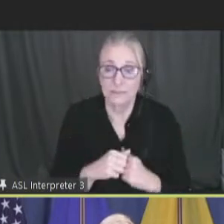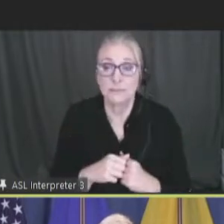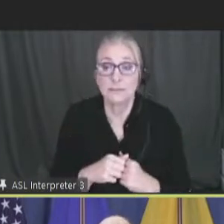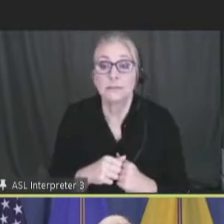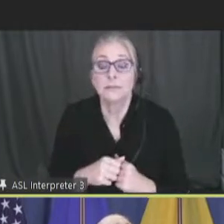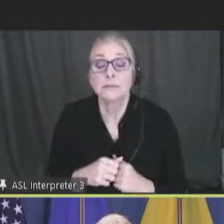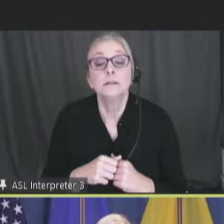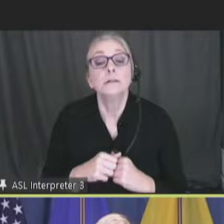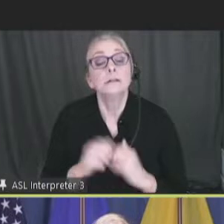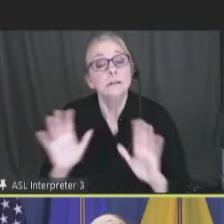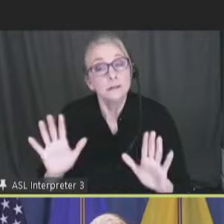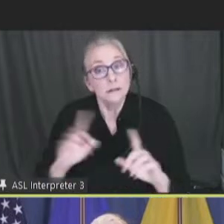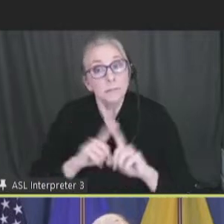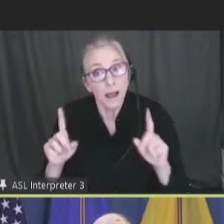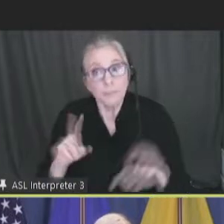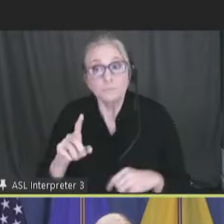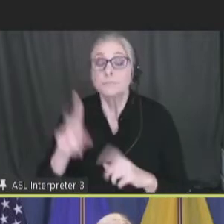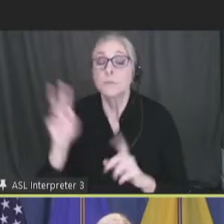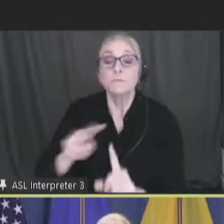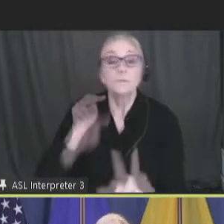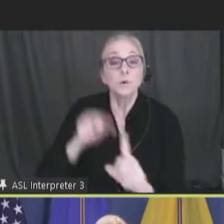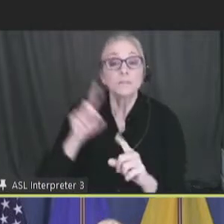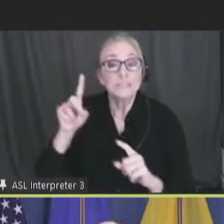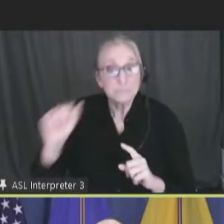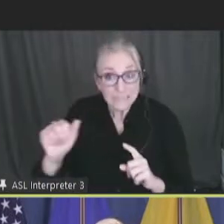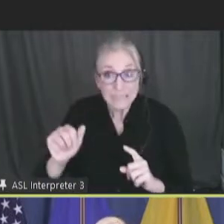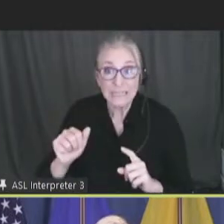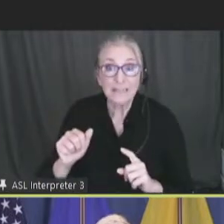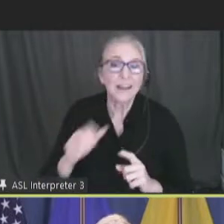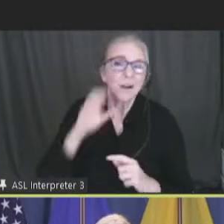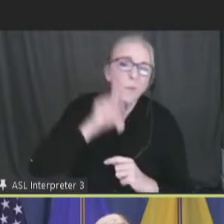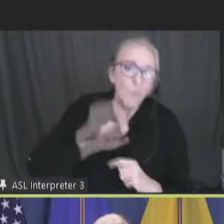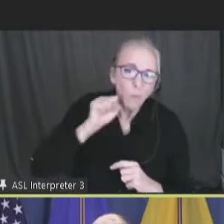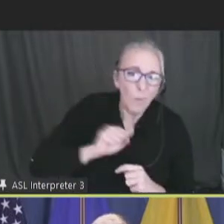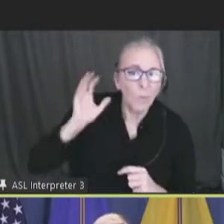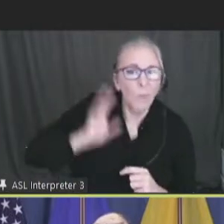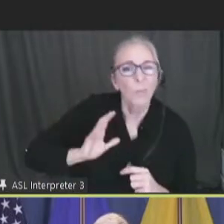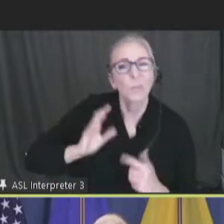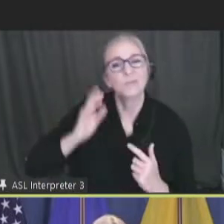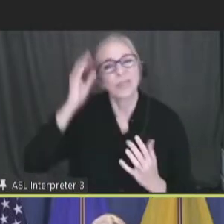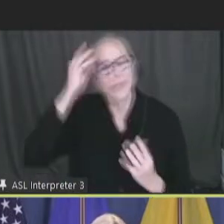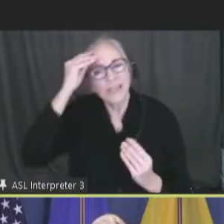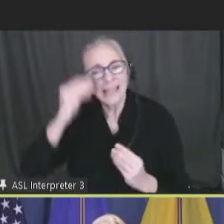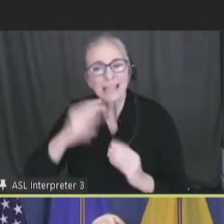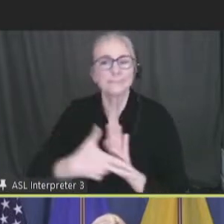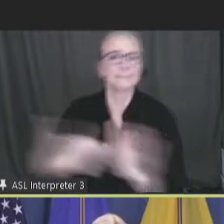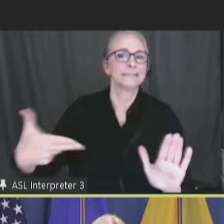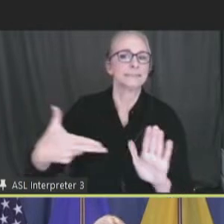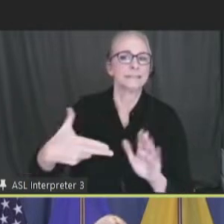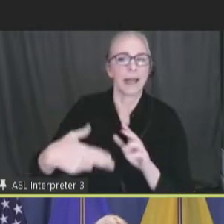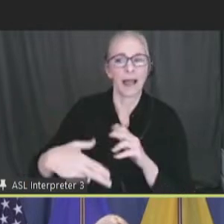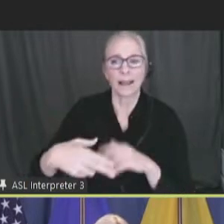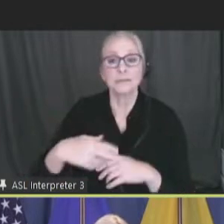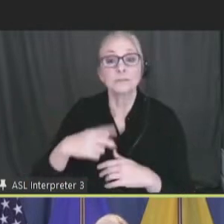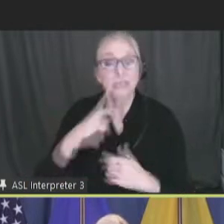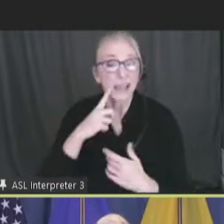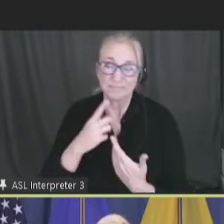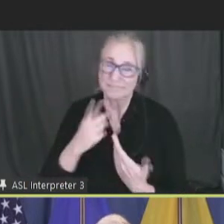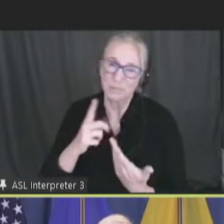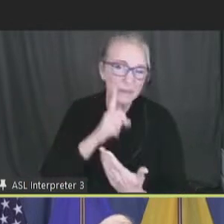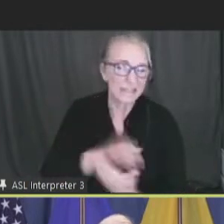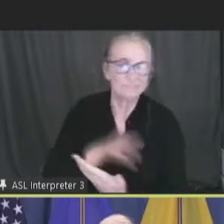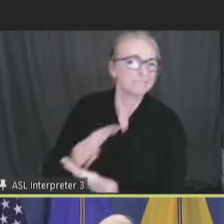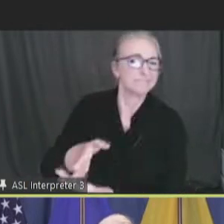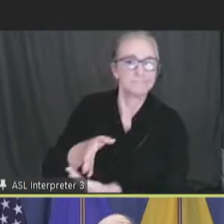But views of disability, which are antiquated, quite frankly, stigmatizing and biased, still prevail,